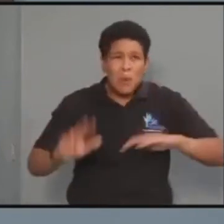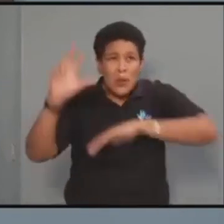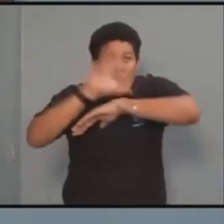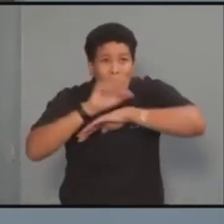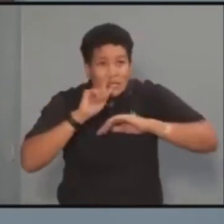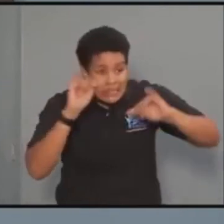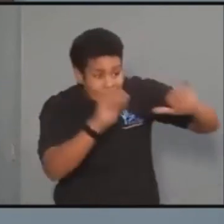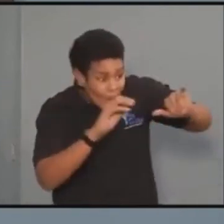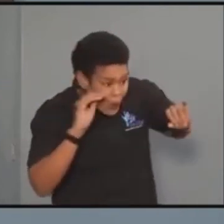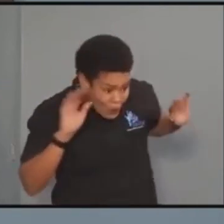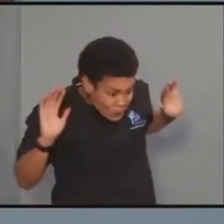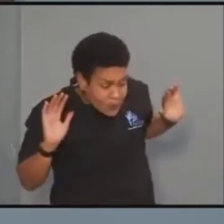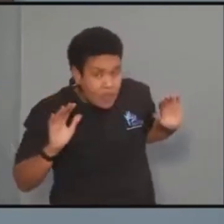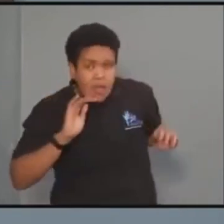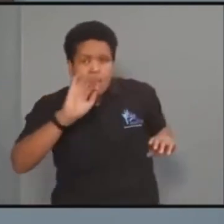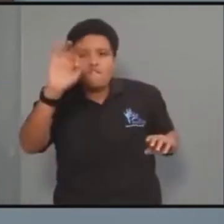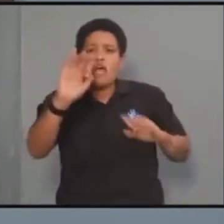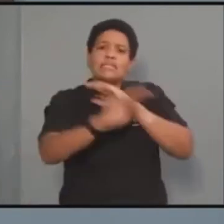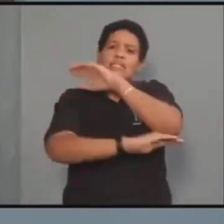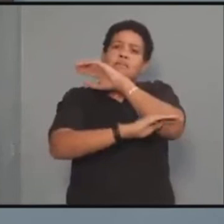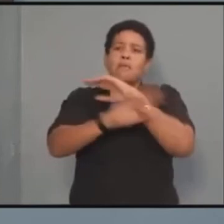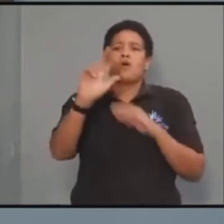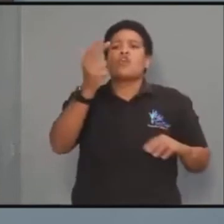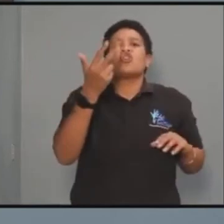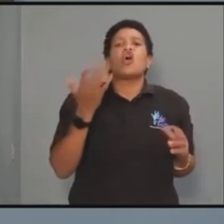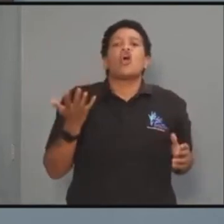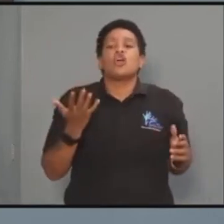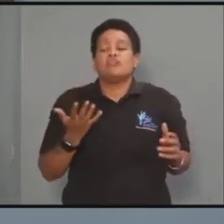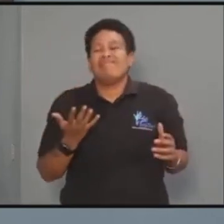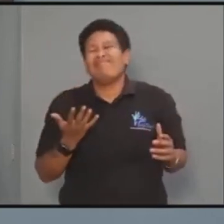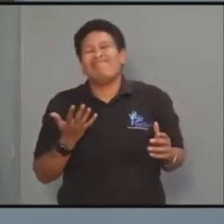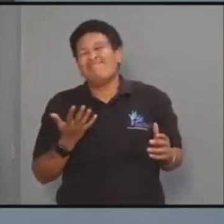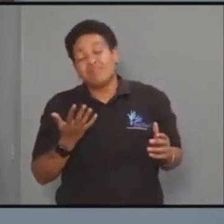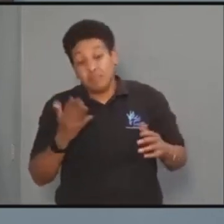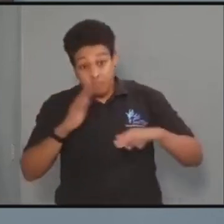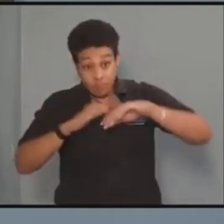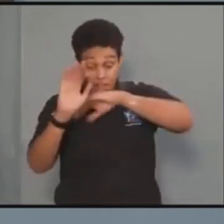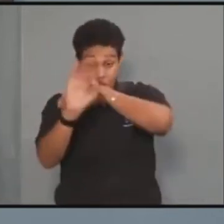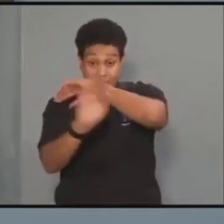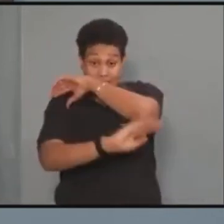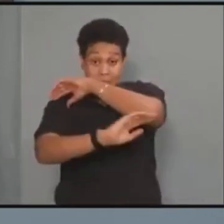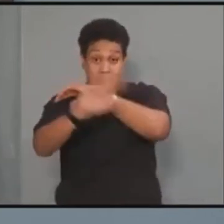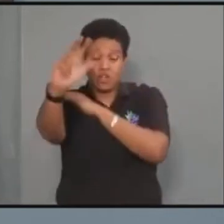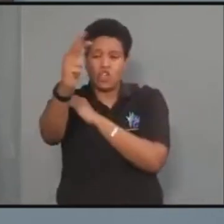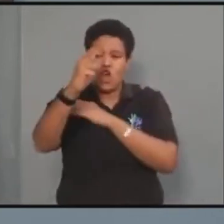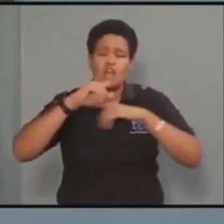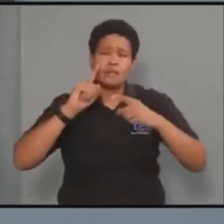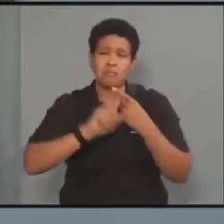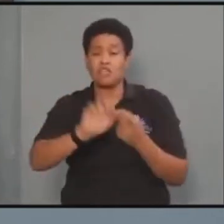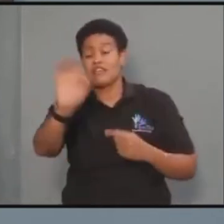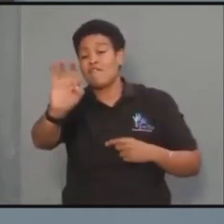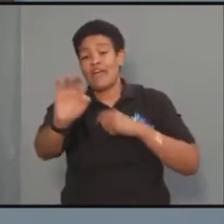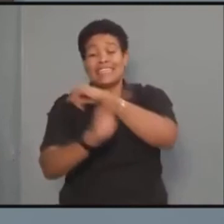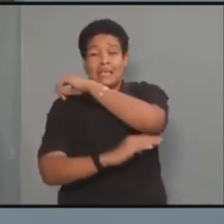days on Friday, September 3, and on Friday, September